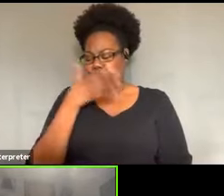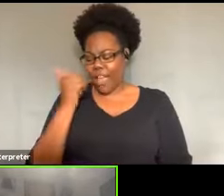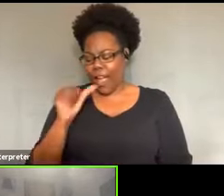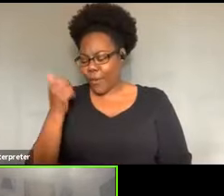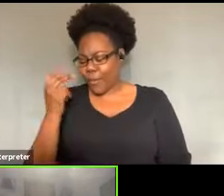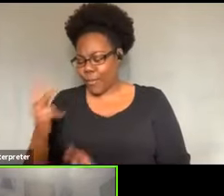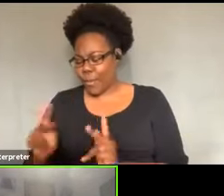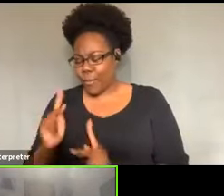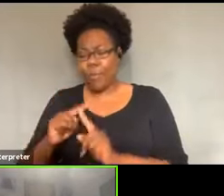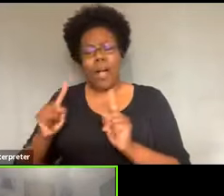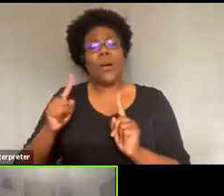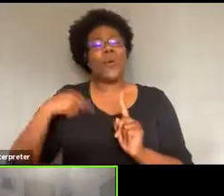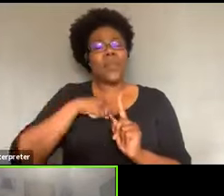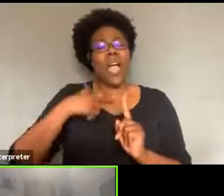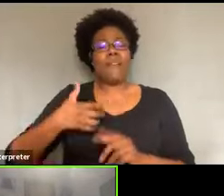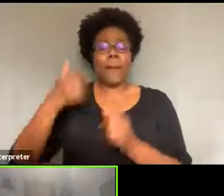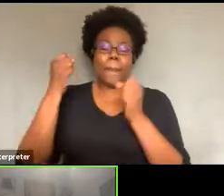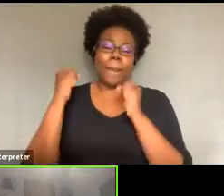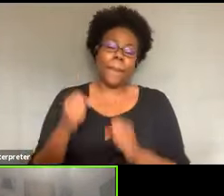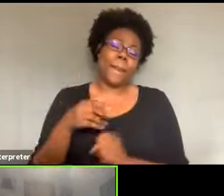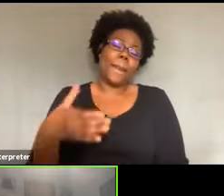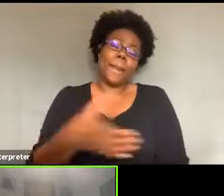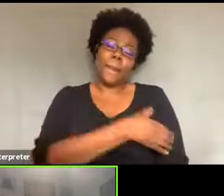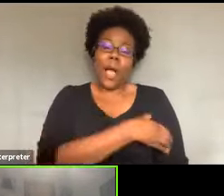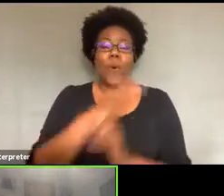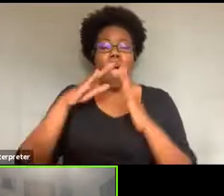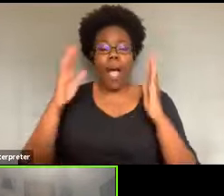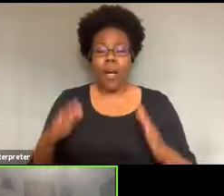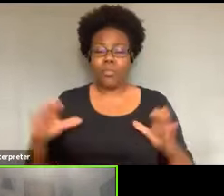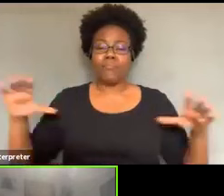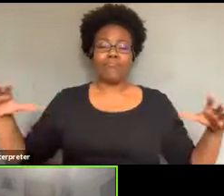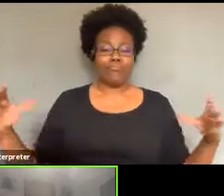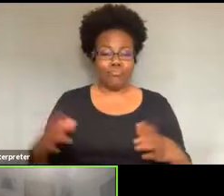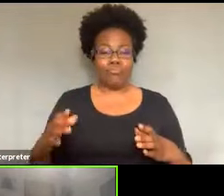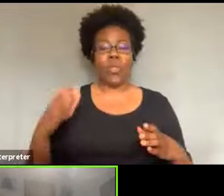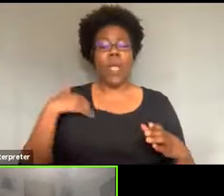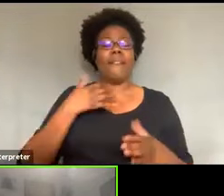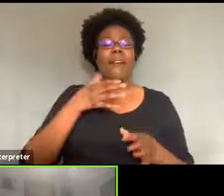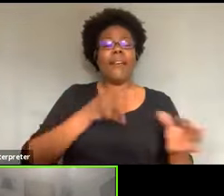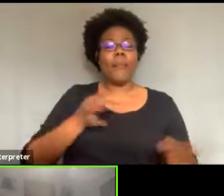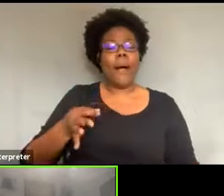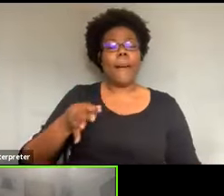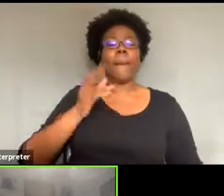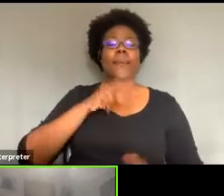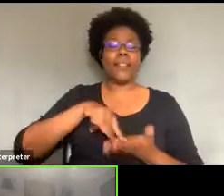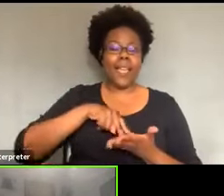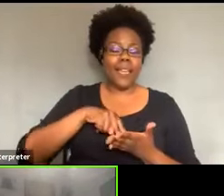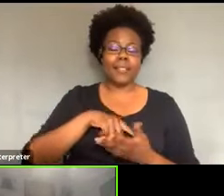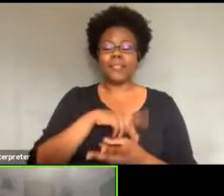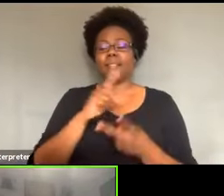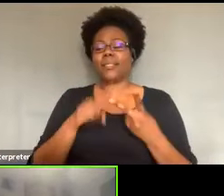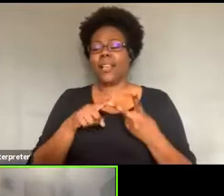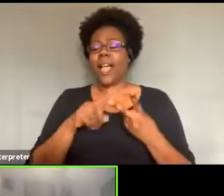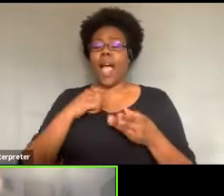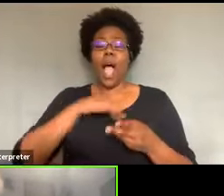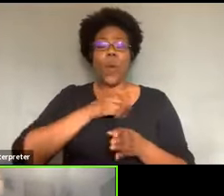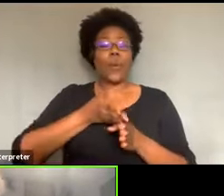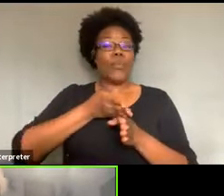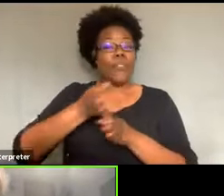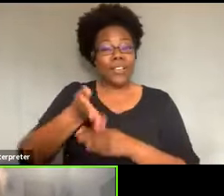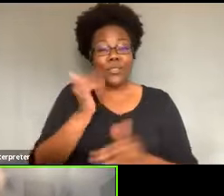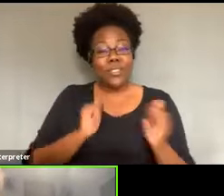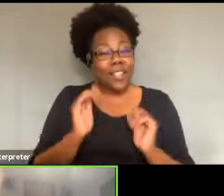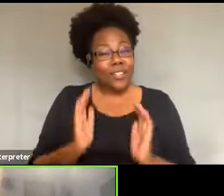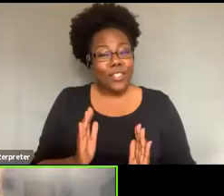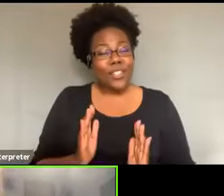I said, we've got a powerhouse, uh, we've got hip hop dance. Um, again, we've got our professional dancers. These are